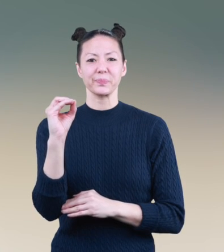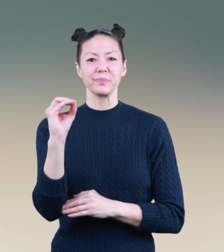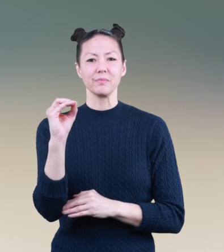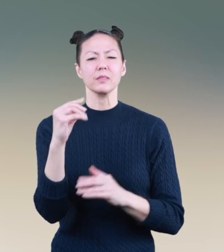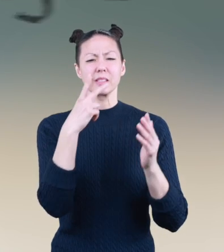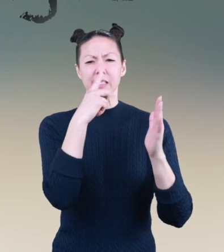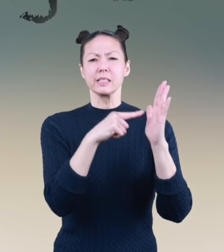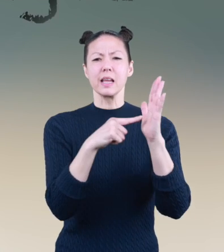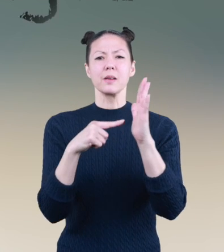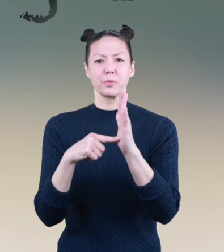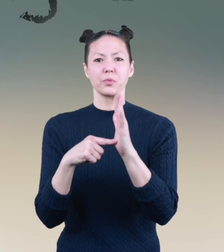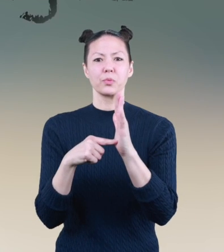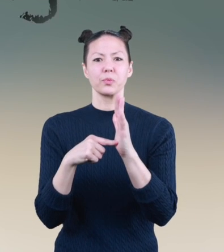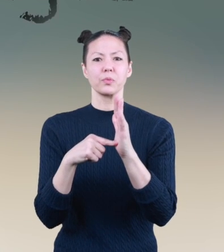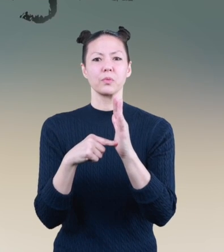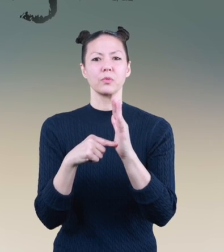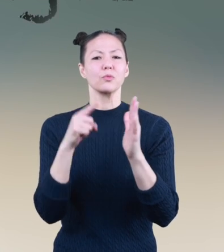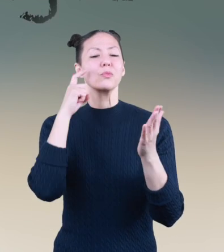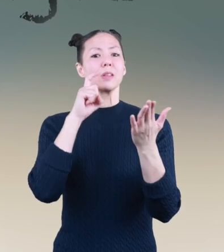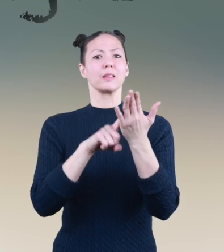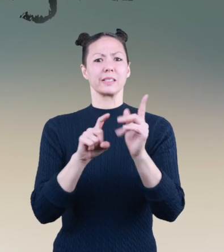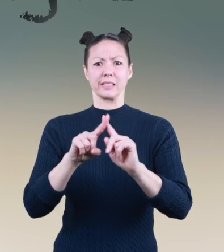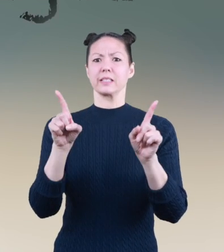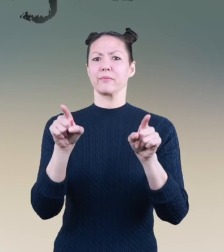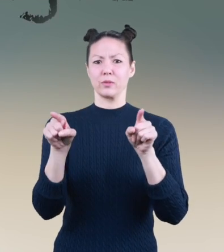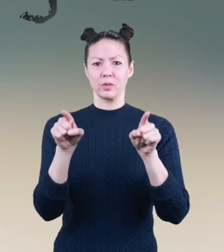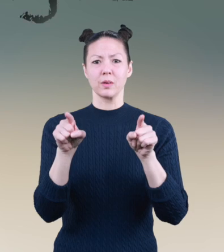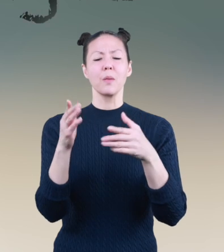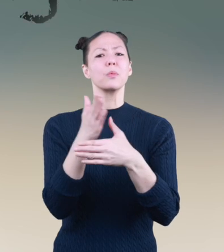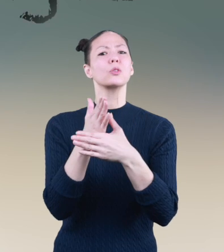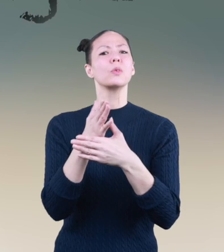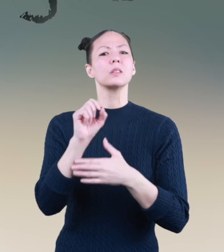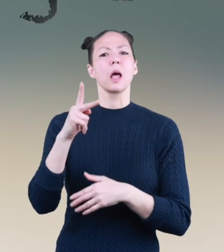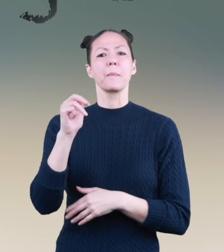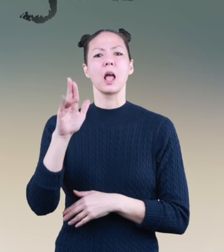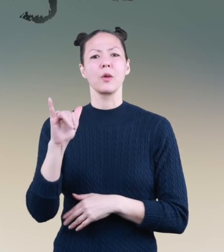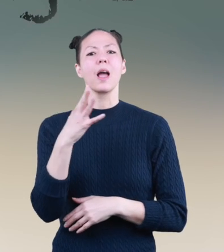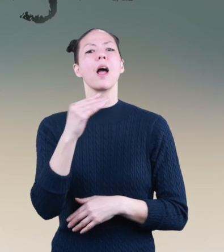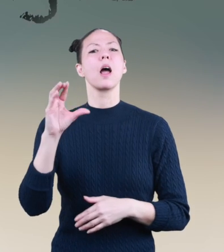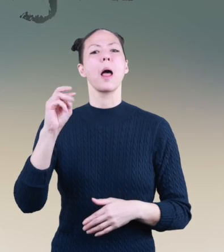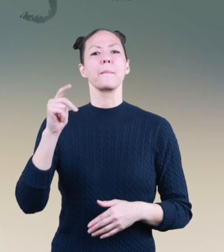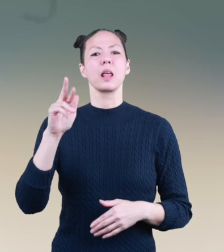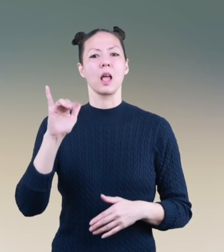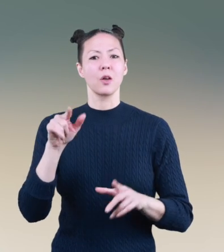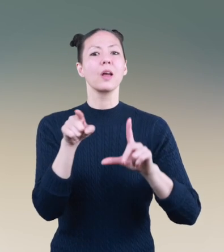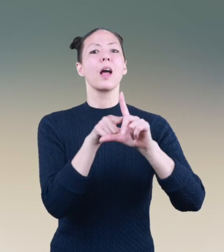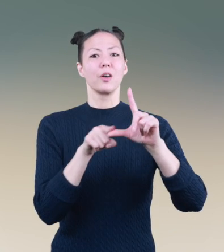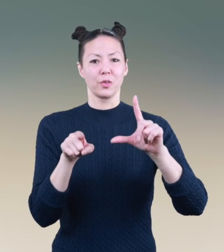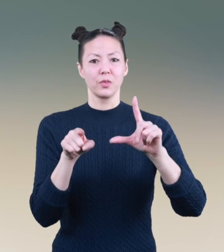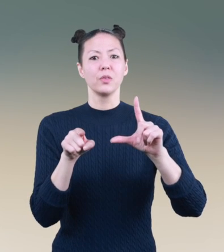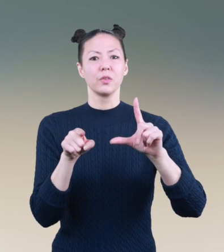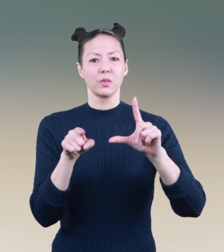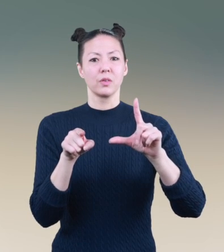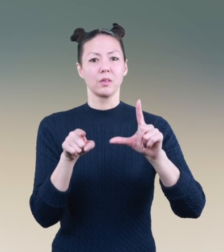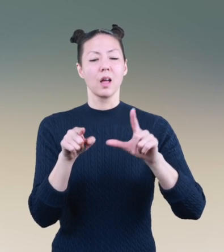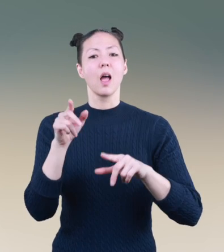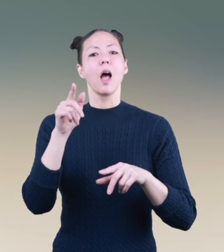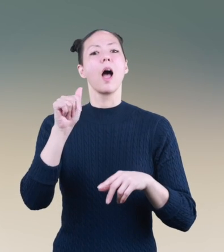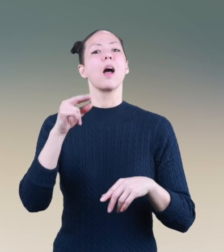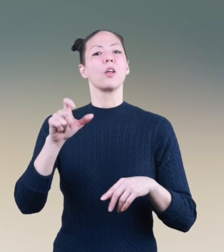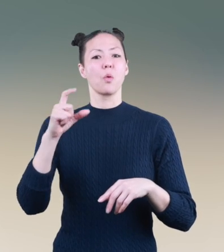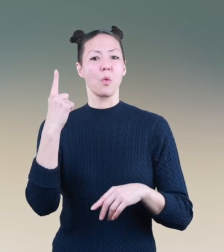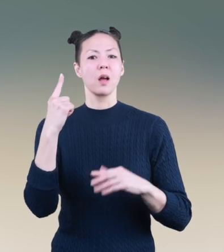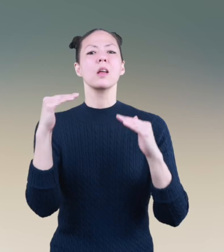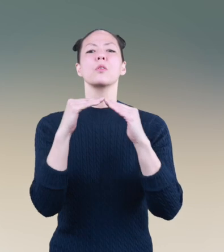Here are some examples. Can you recognize the difference between supplementary and complementary angles? Angle 1